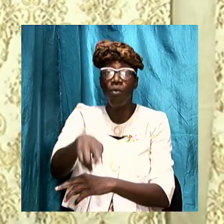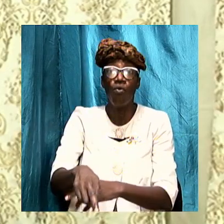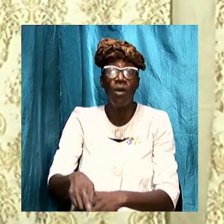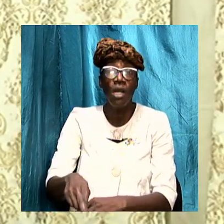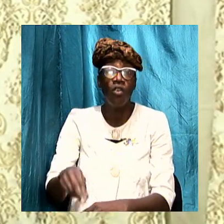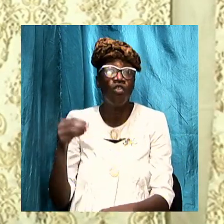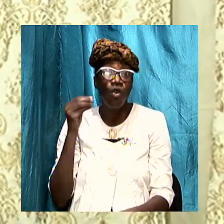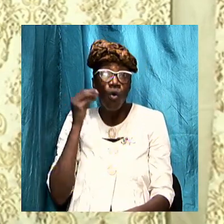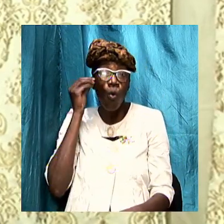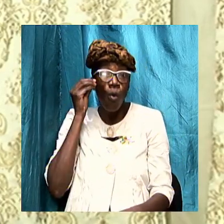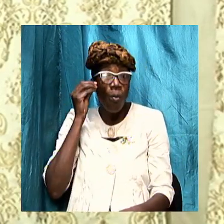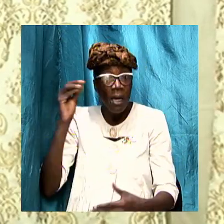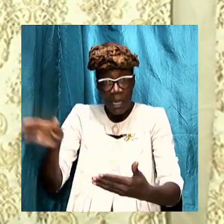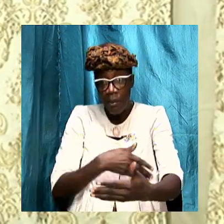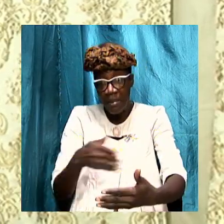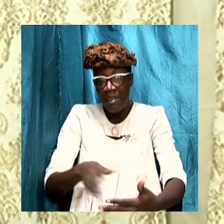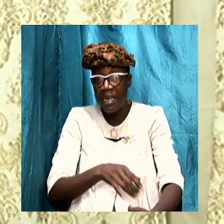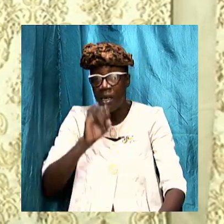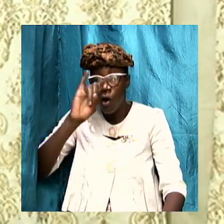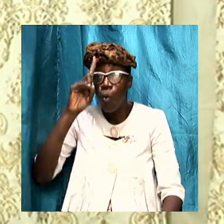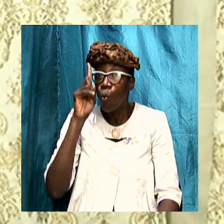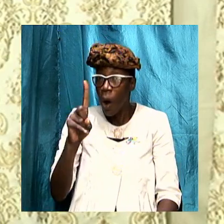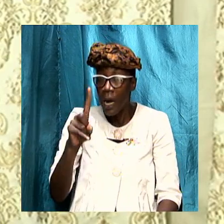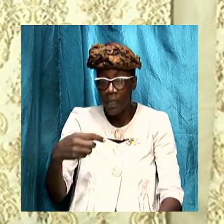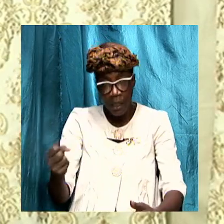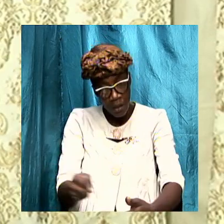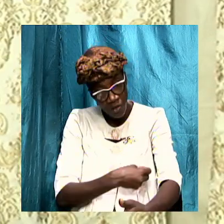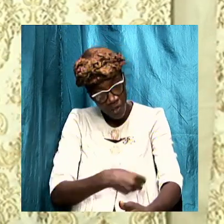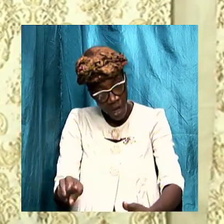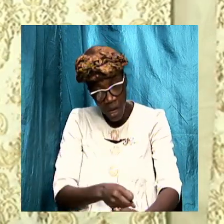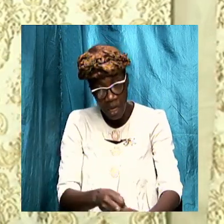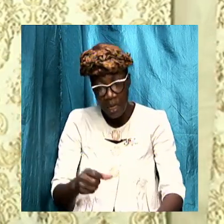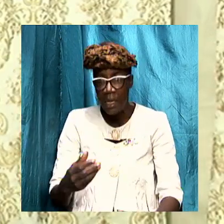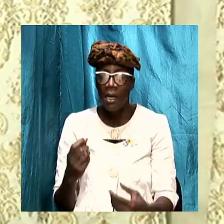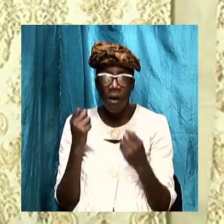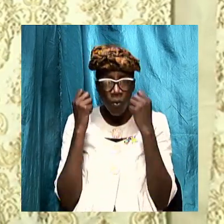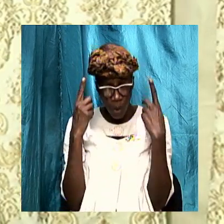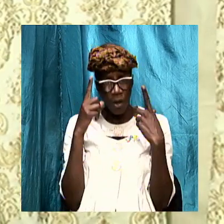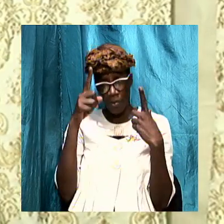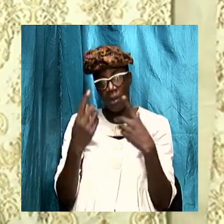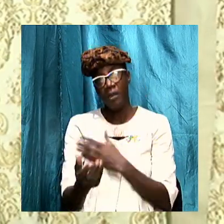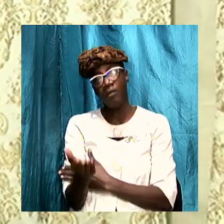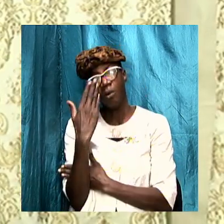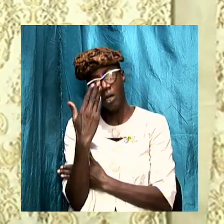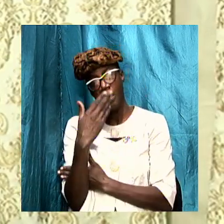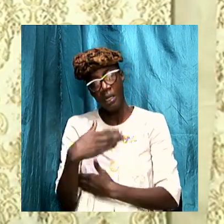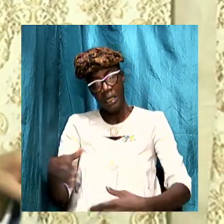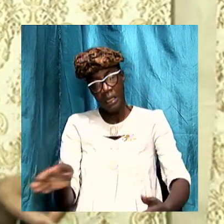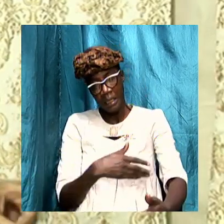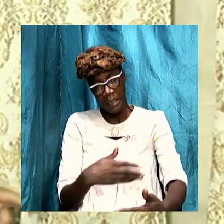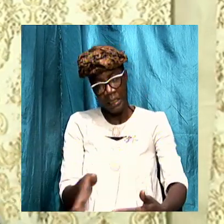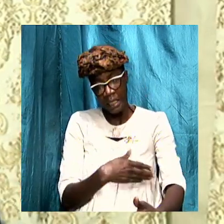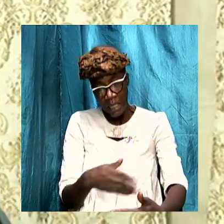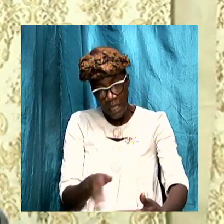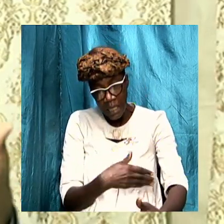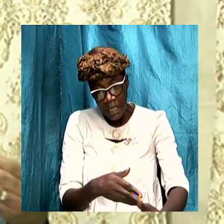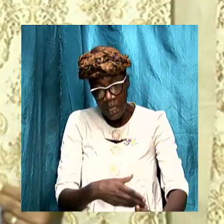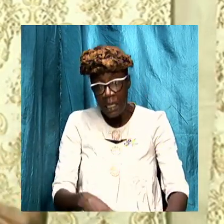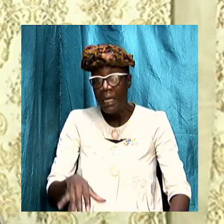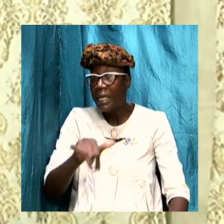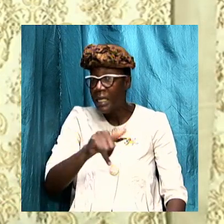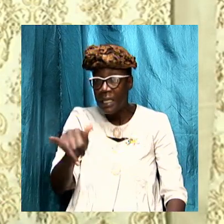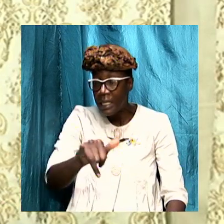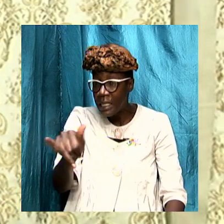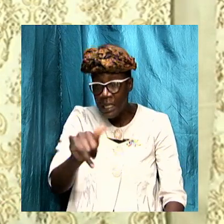one song I I got up again this morning and I was just singing the same song it's not a familiar song in